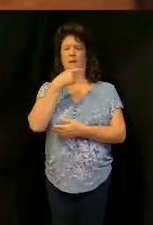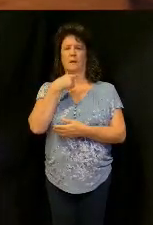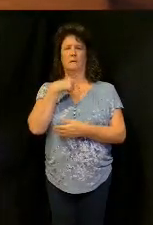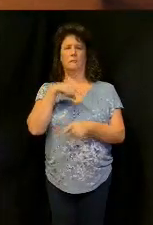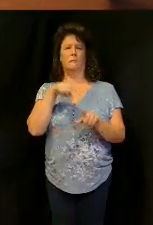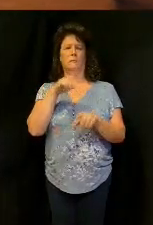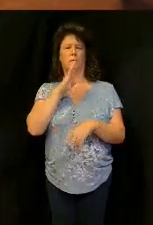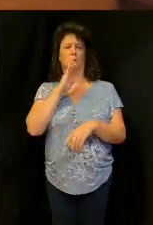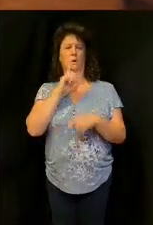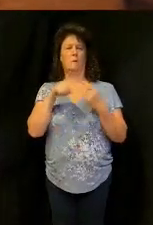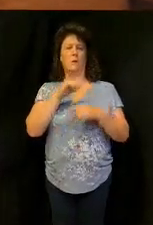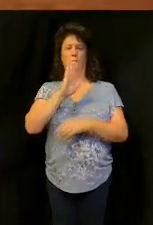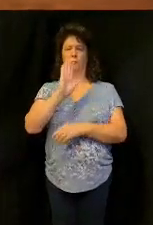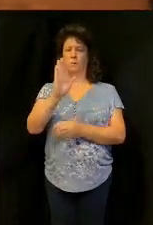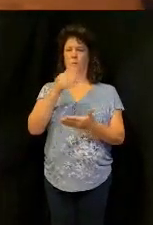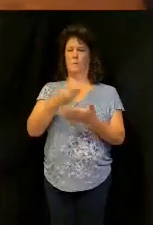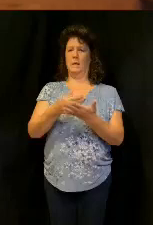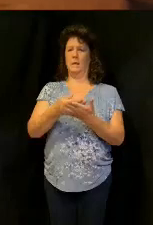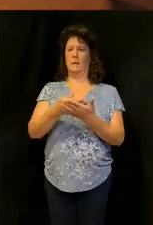when I'm talking about your money,